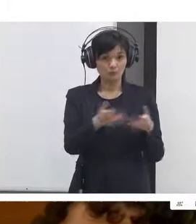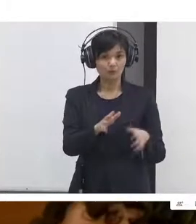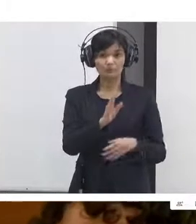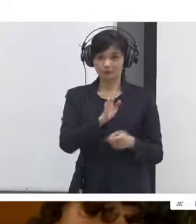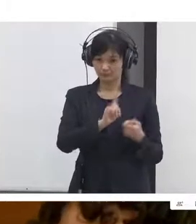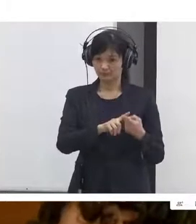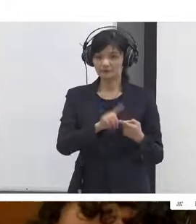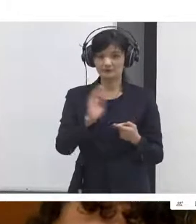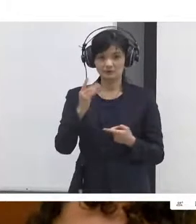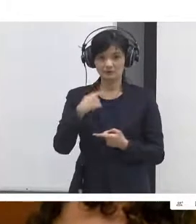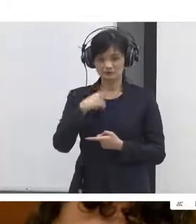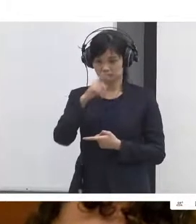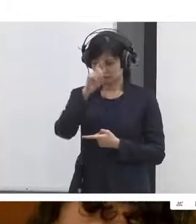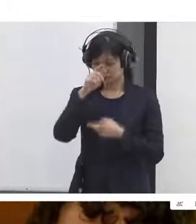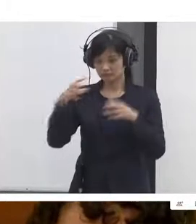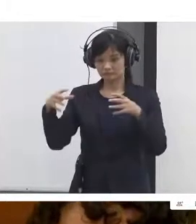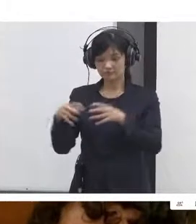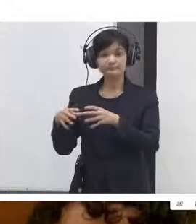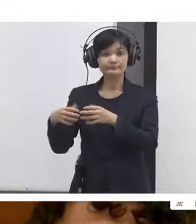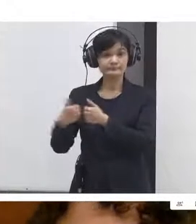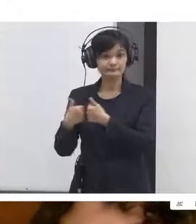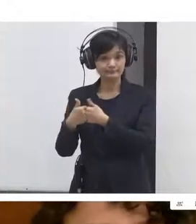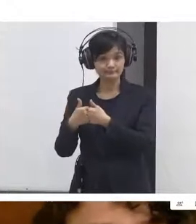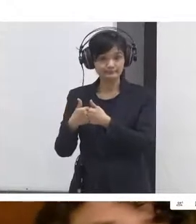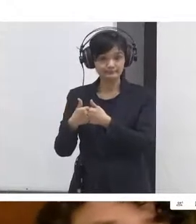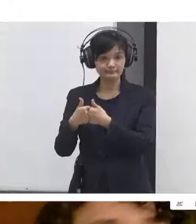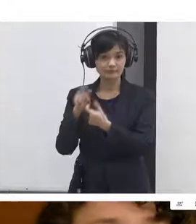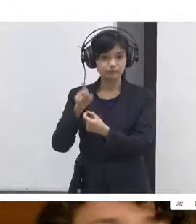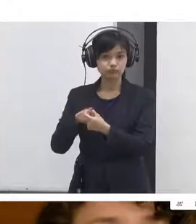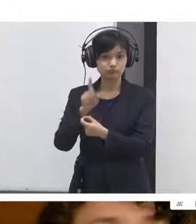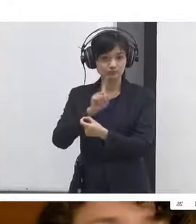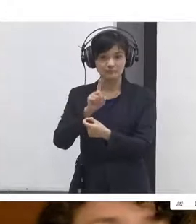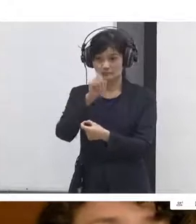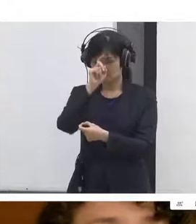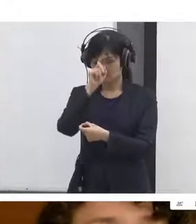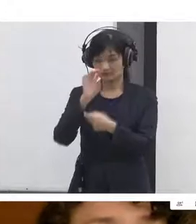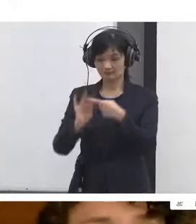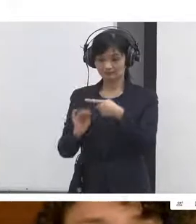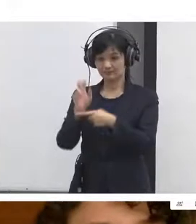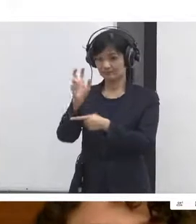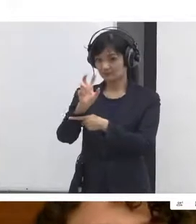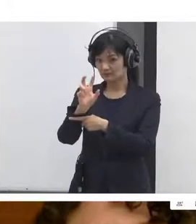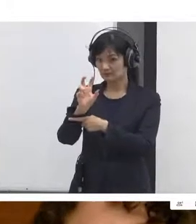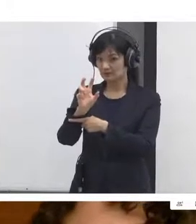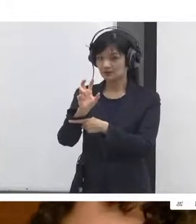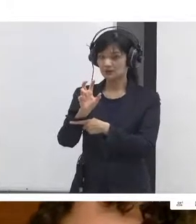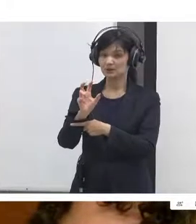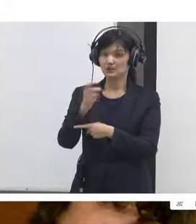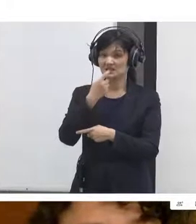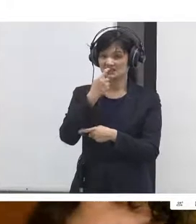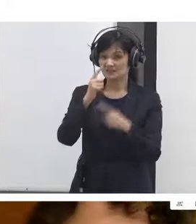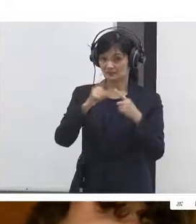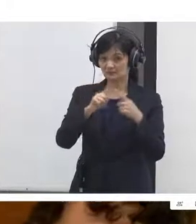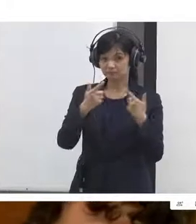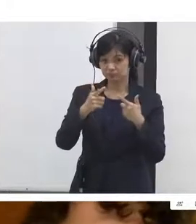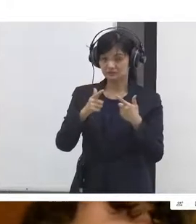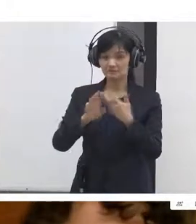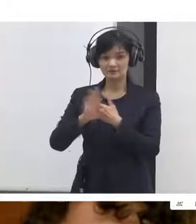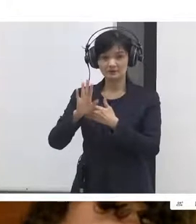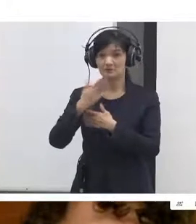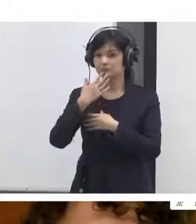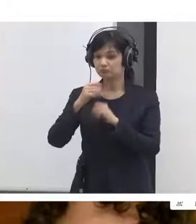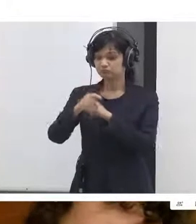70% people of color they will be 11% differently